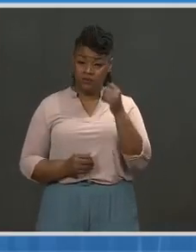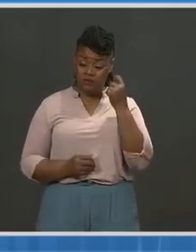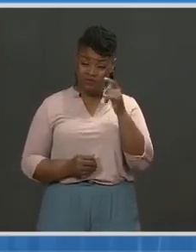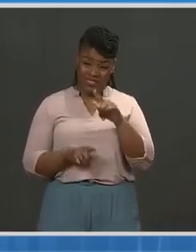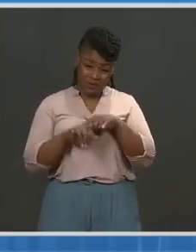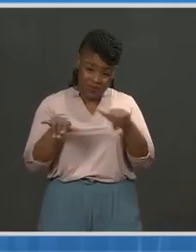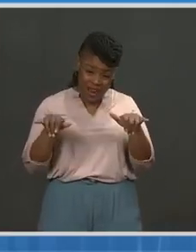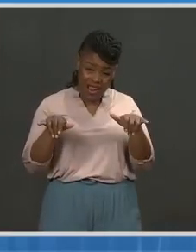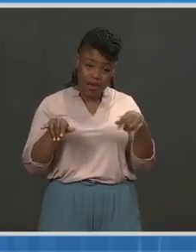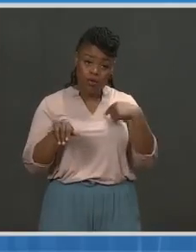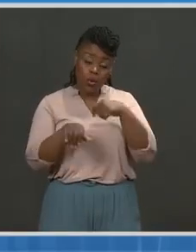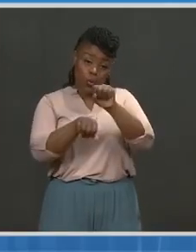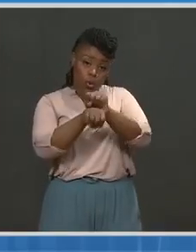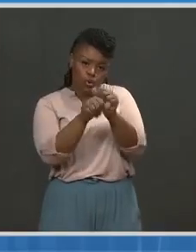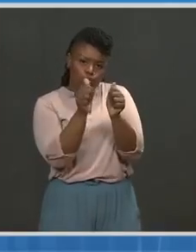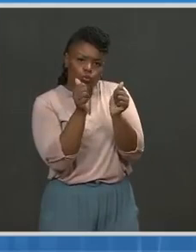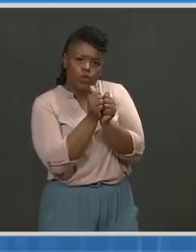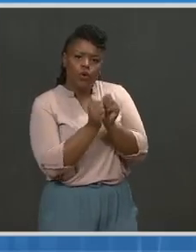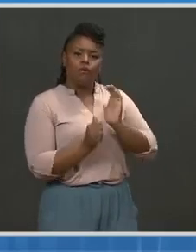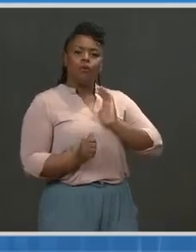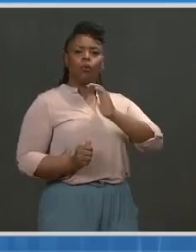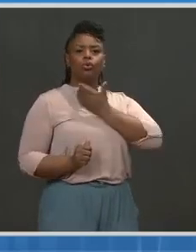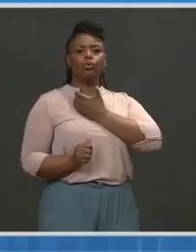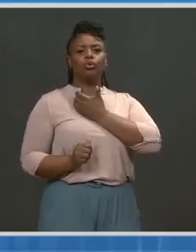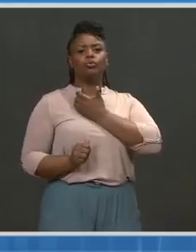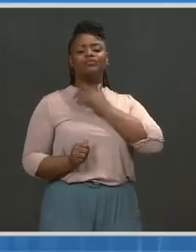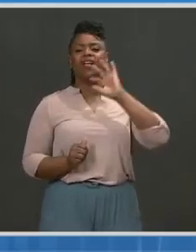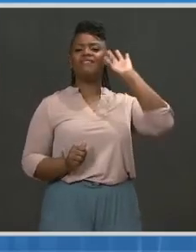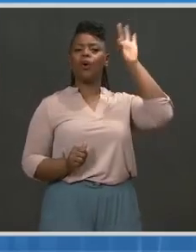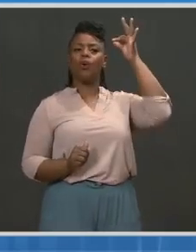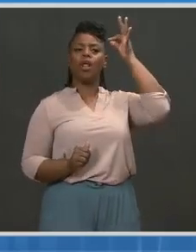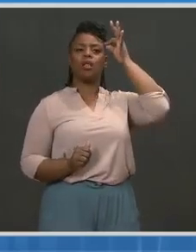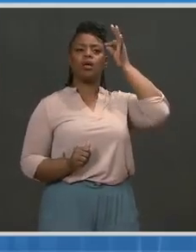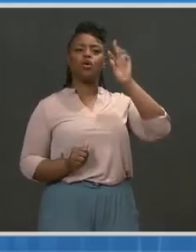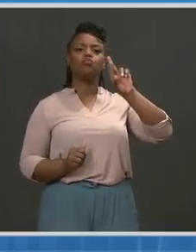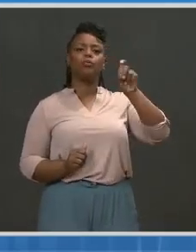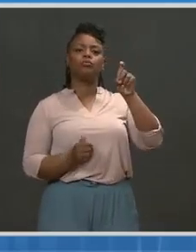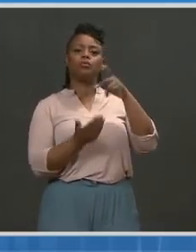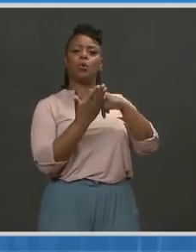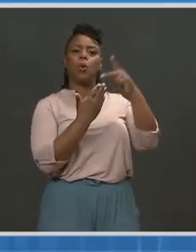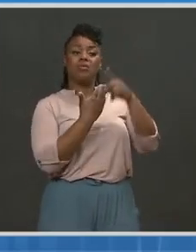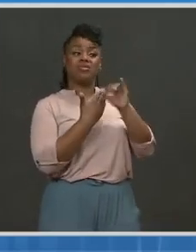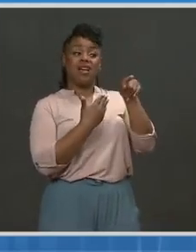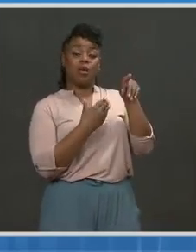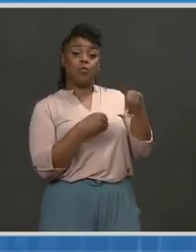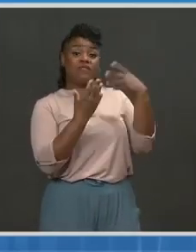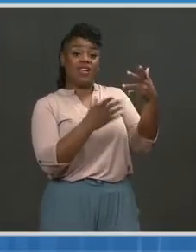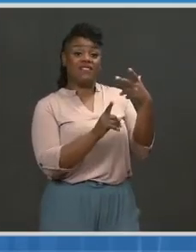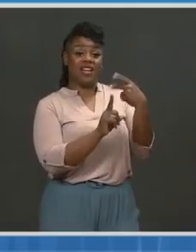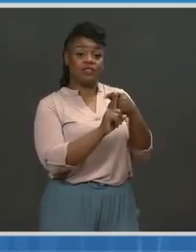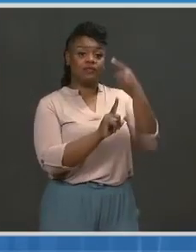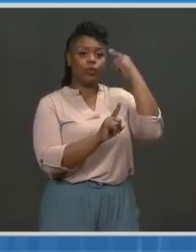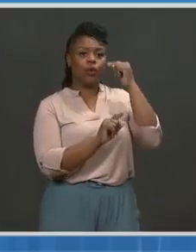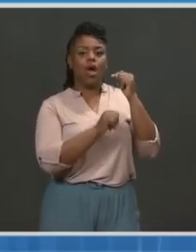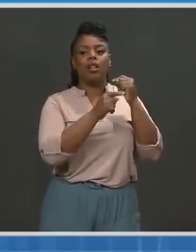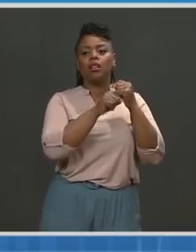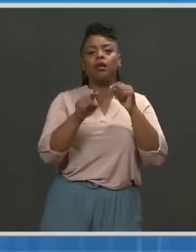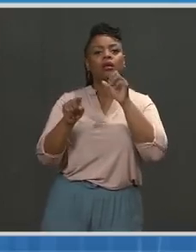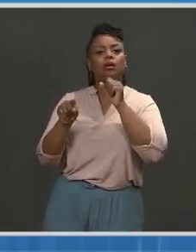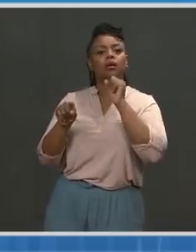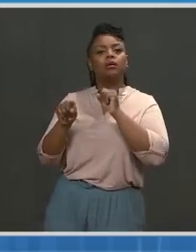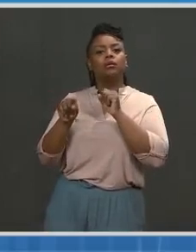At the same time, we've been working hard with our federal retail pharmacy program to vaccinate K-12 teachers,